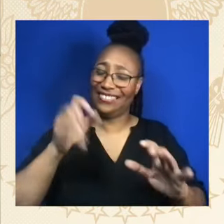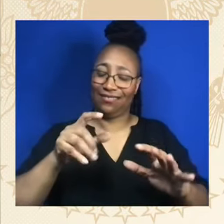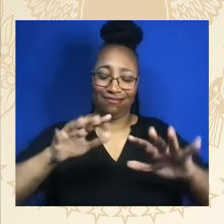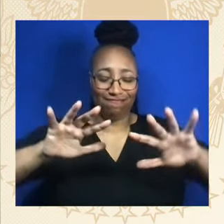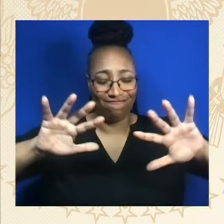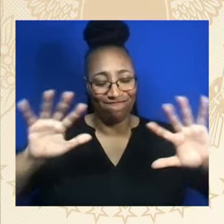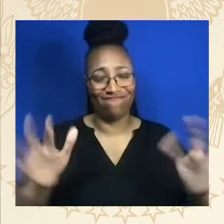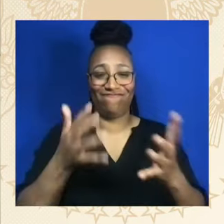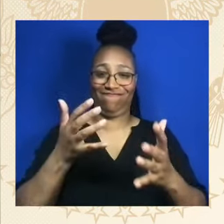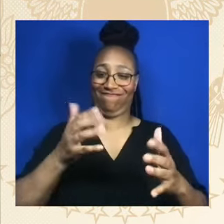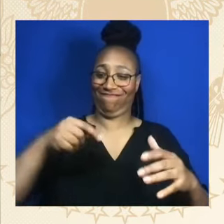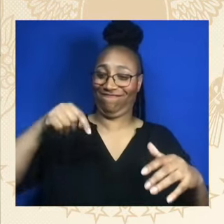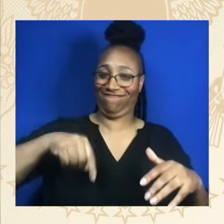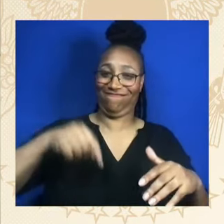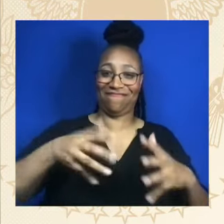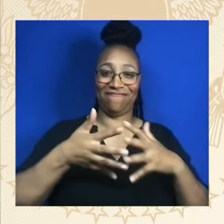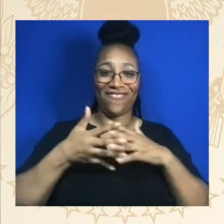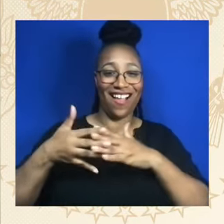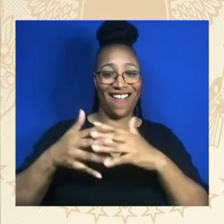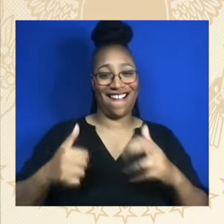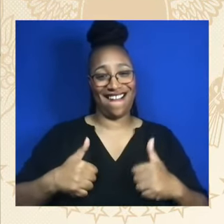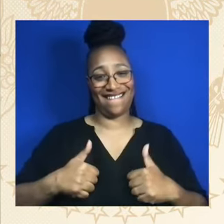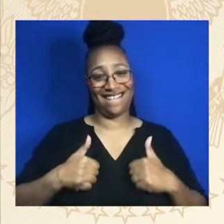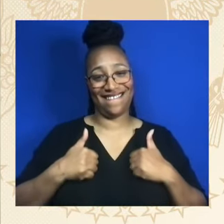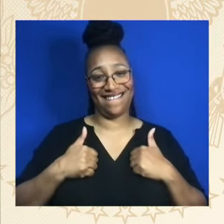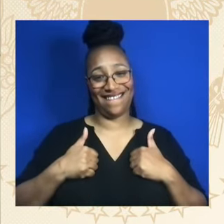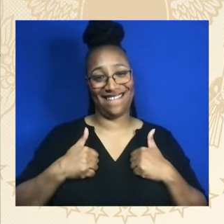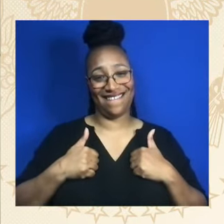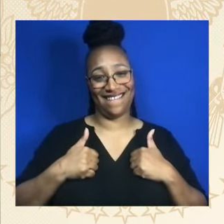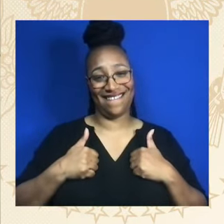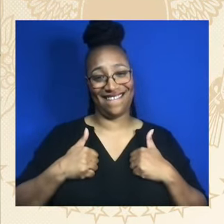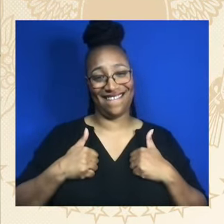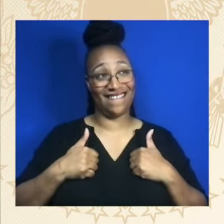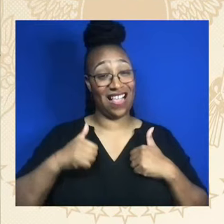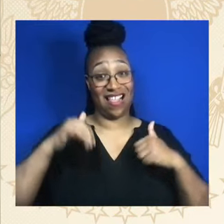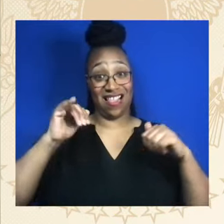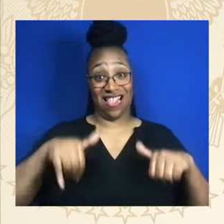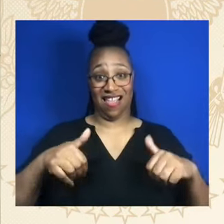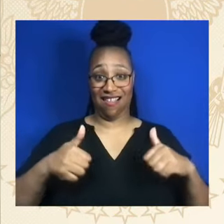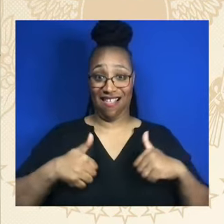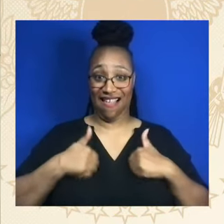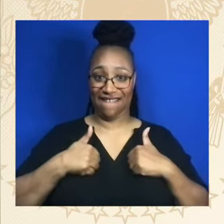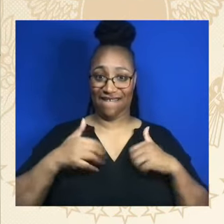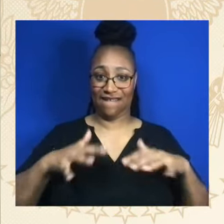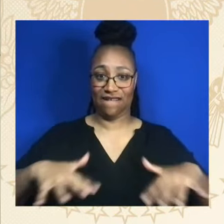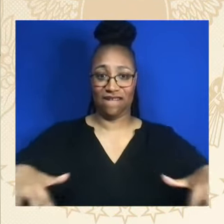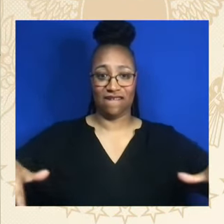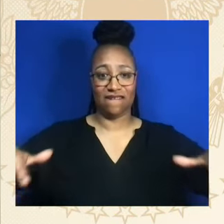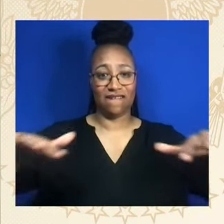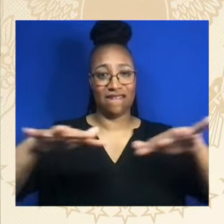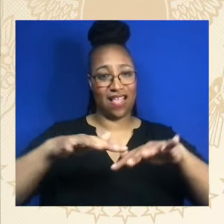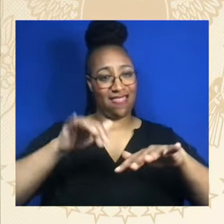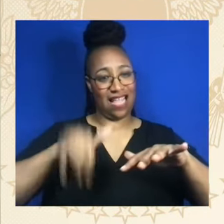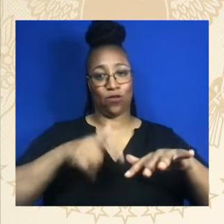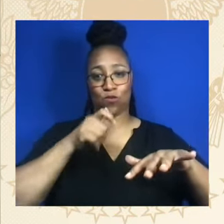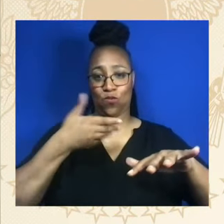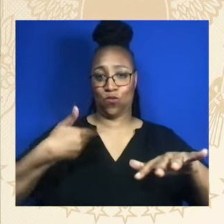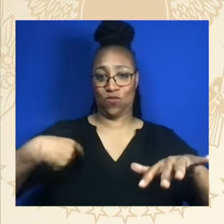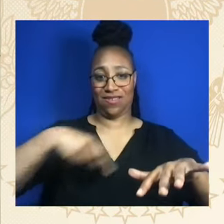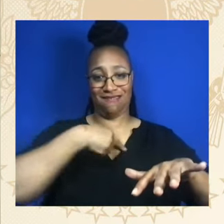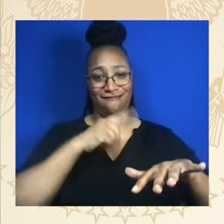of this nation. It's who we are. It's who we are. It matters. As the gospel song sings,